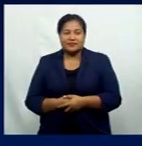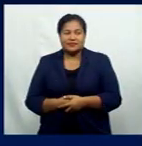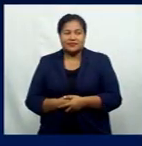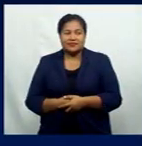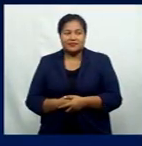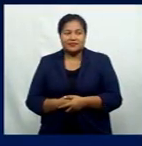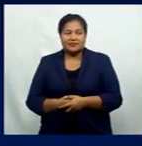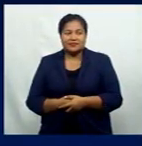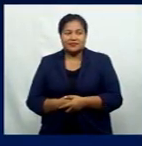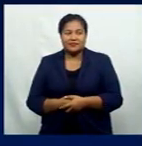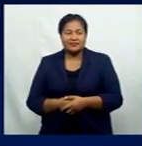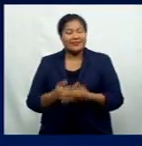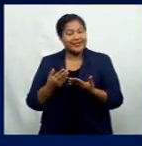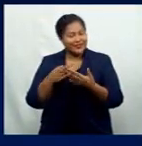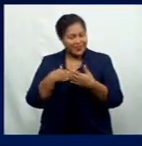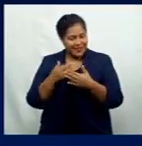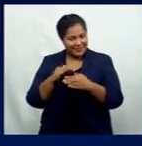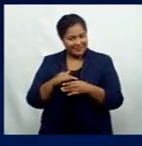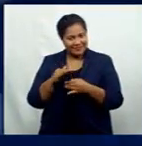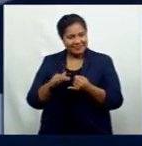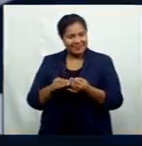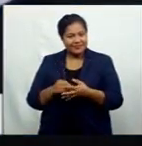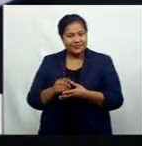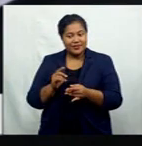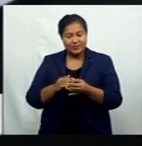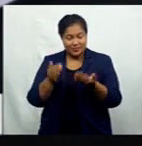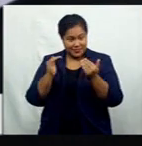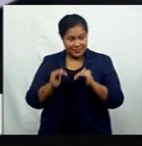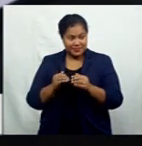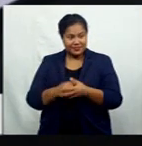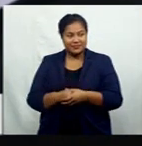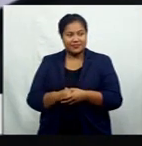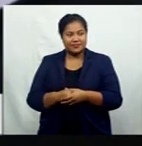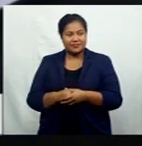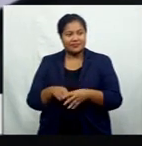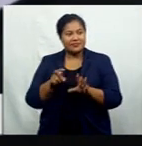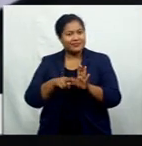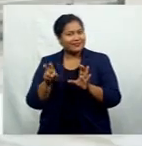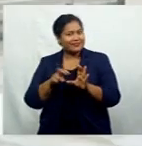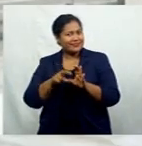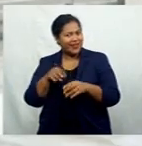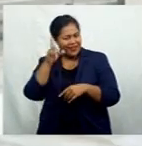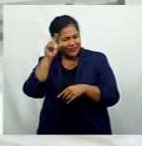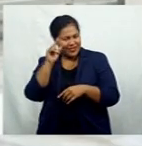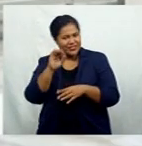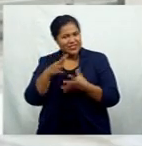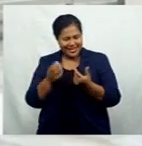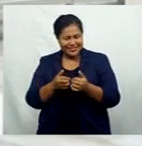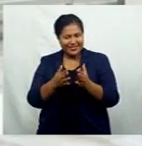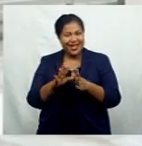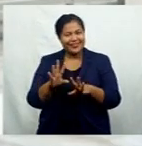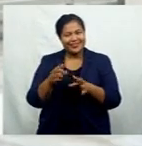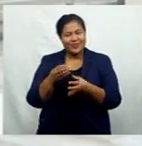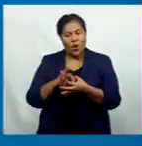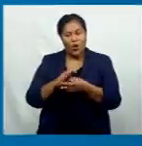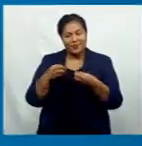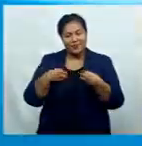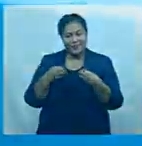And that is the latest from Mayan, but coming up after the break, Lado Fijian starts online business. Stay with us.